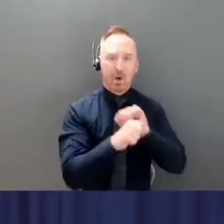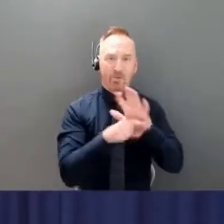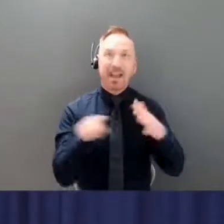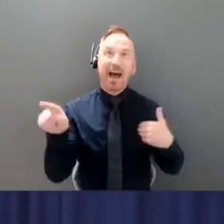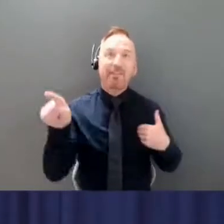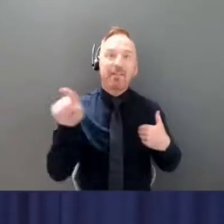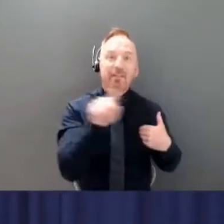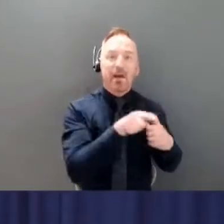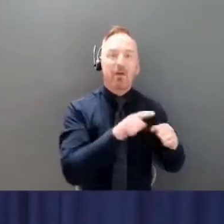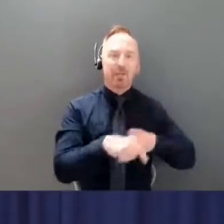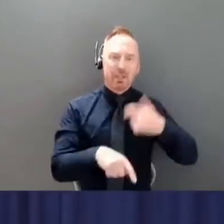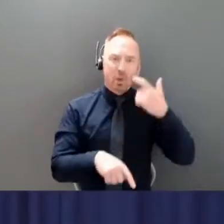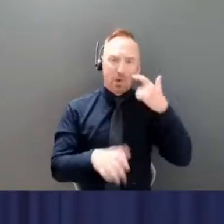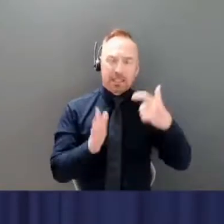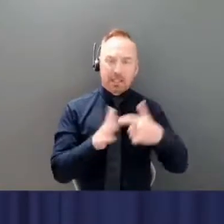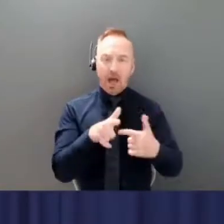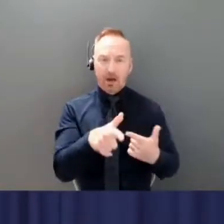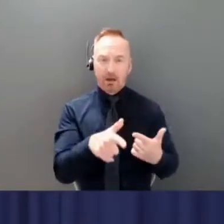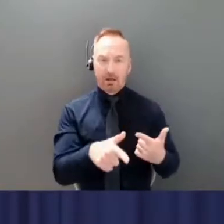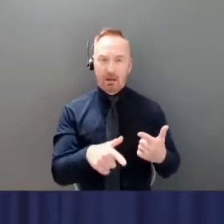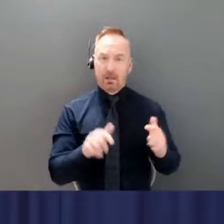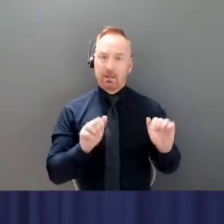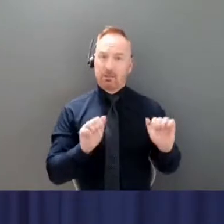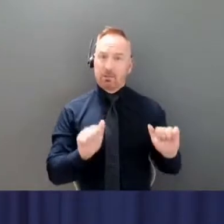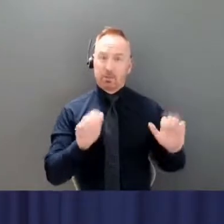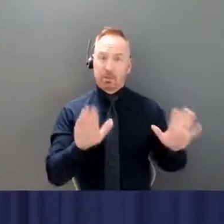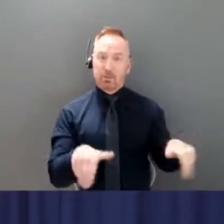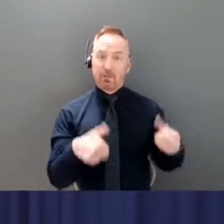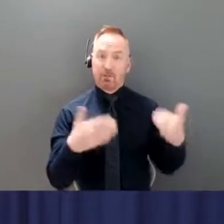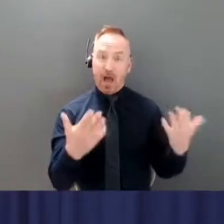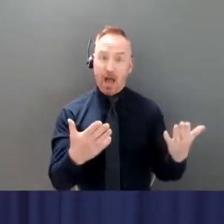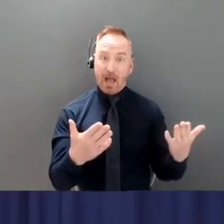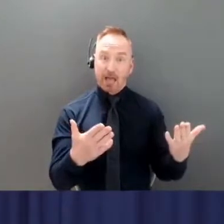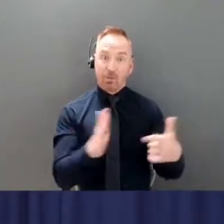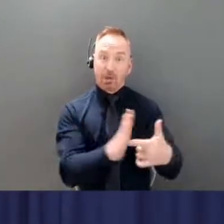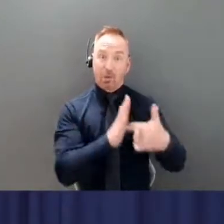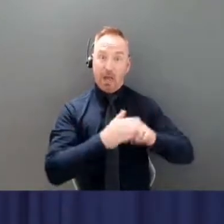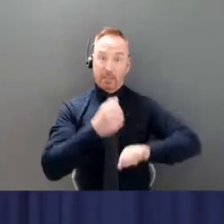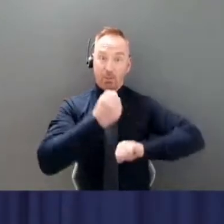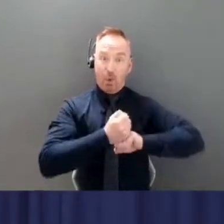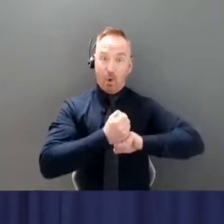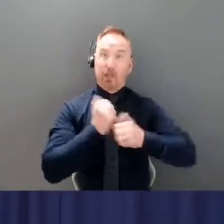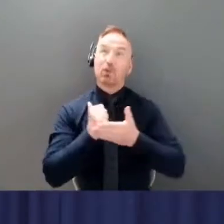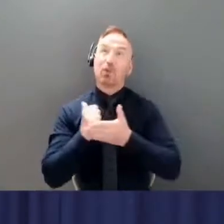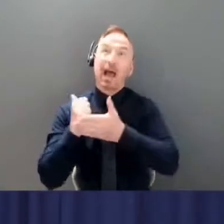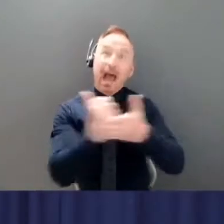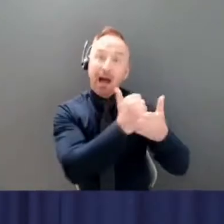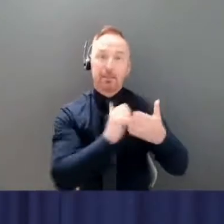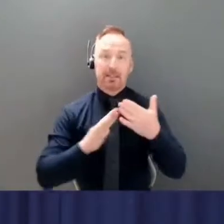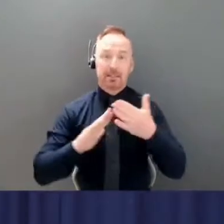strain on our capacity to provide the necessary support to help our communities address this wave.